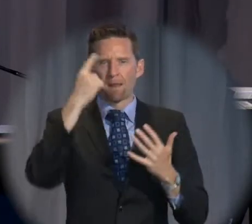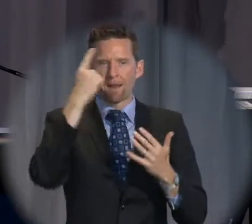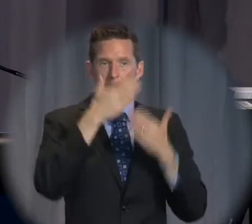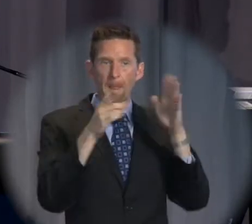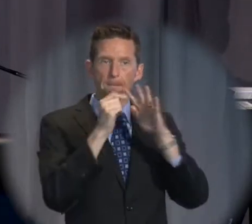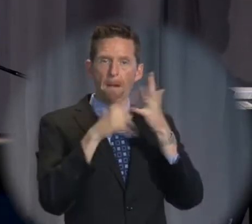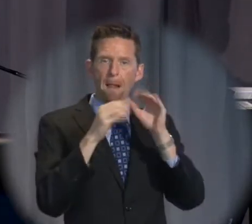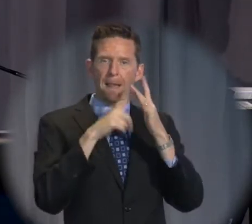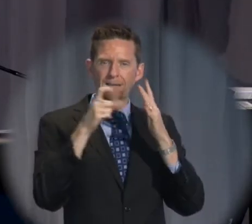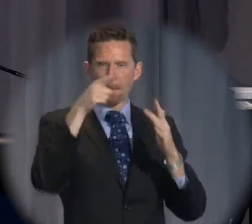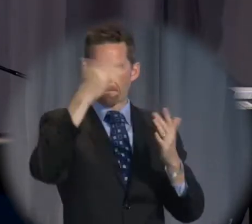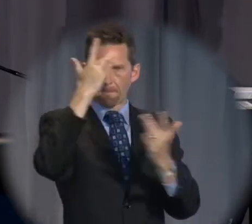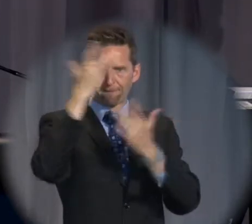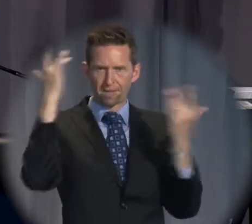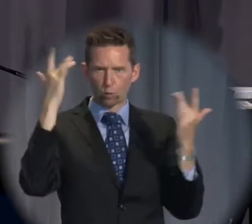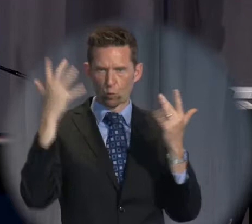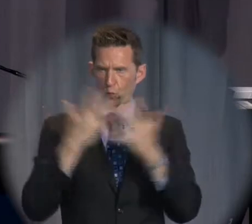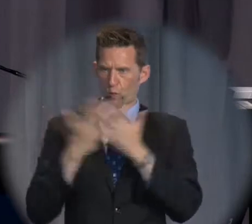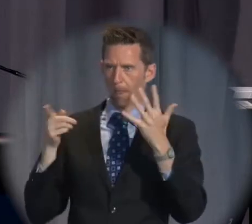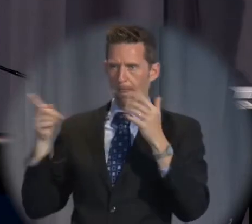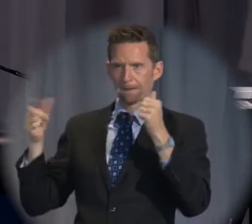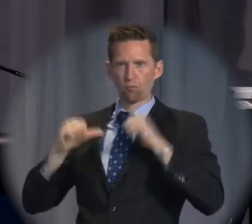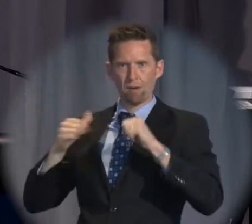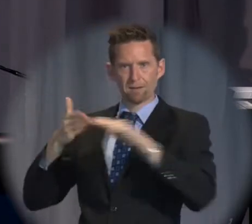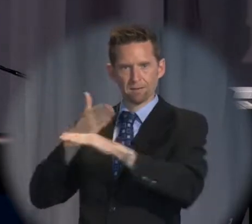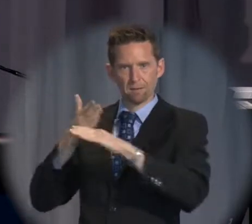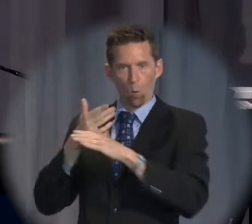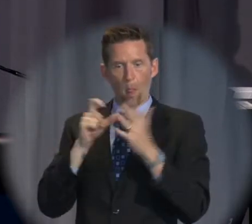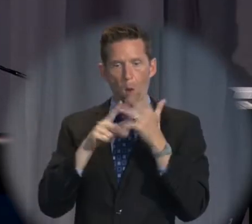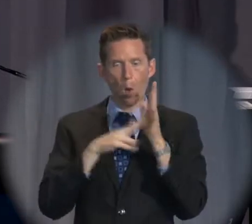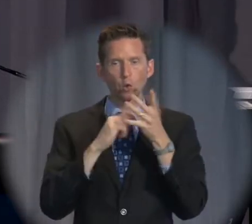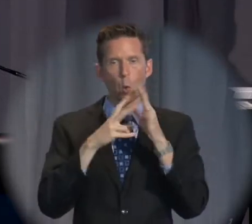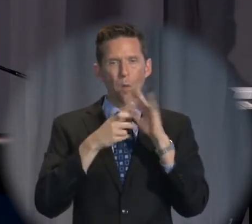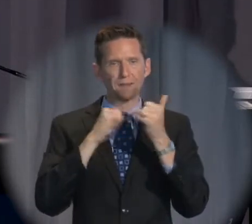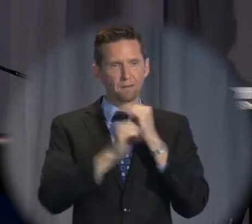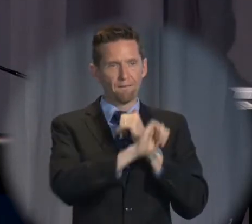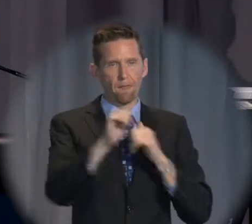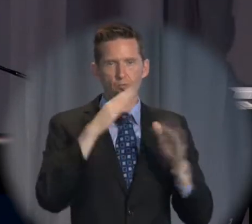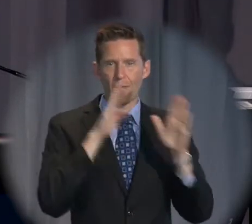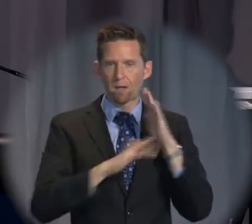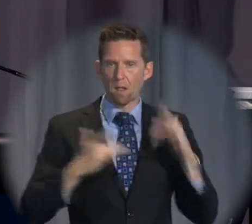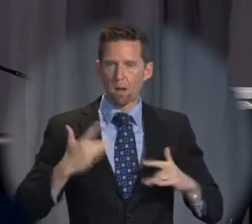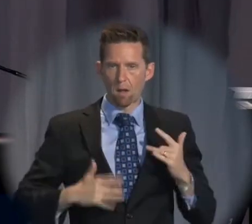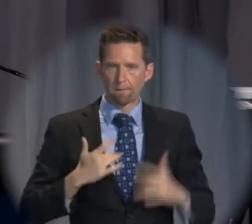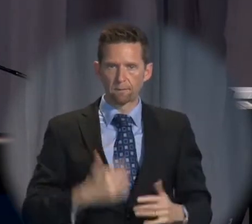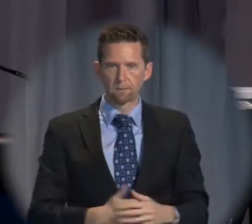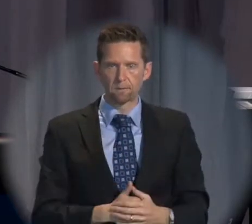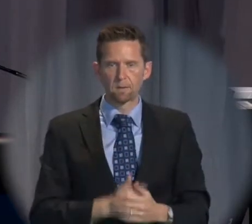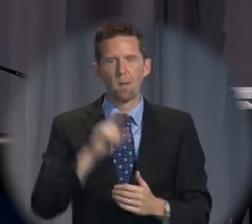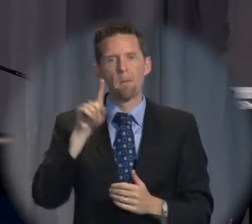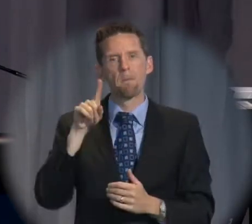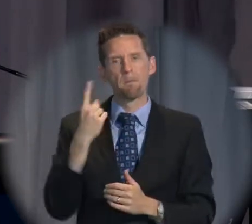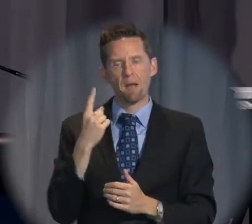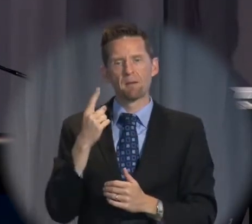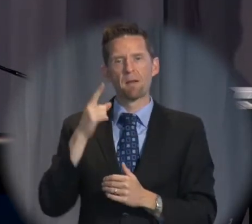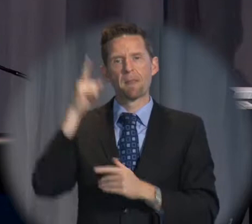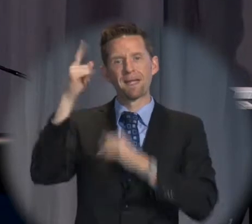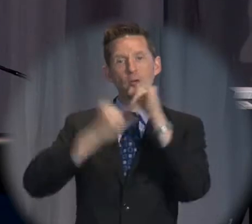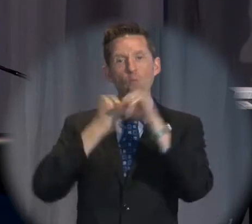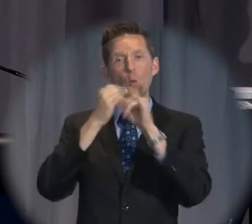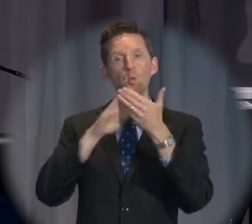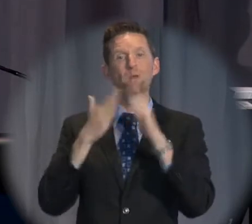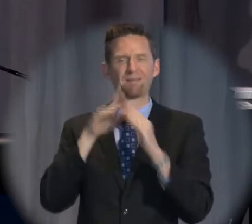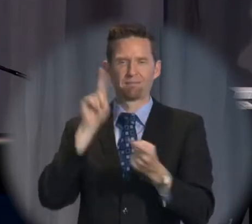oblivious to the magnitude of these practices or the consequences for their private lives. But it hasn't escaped the notice of the international